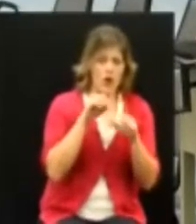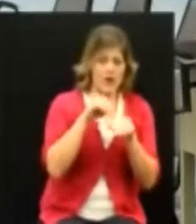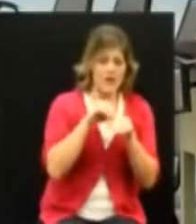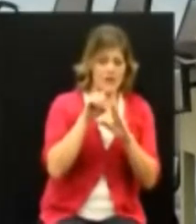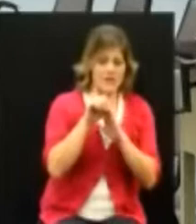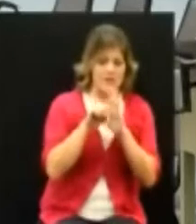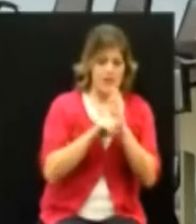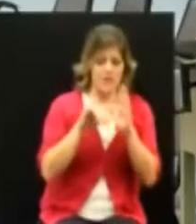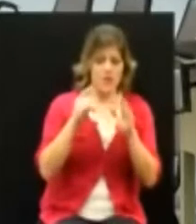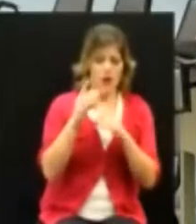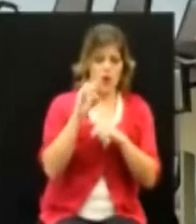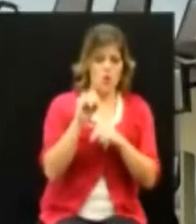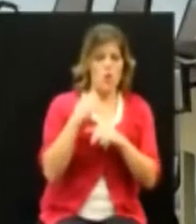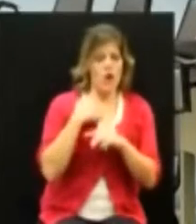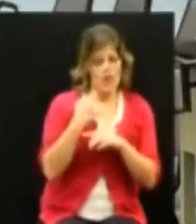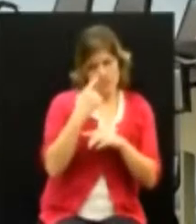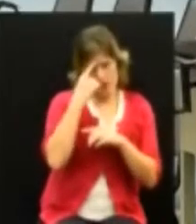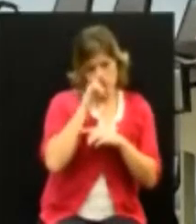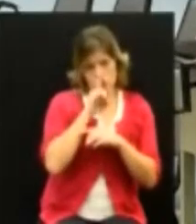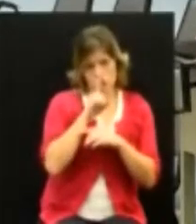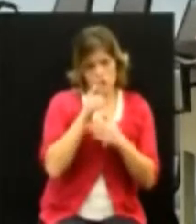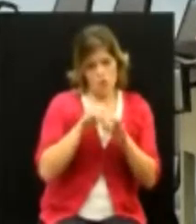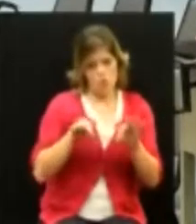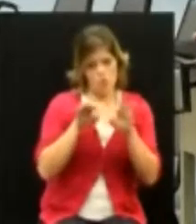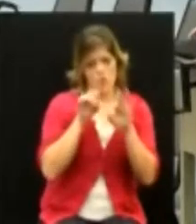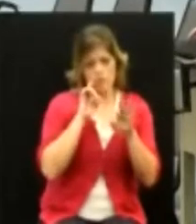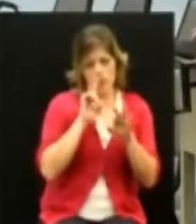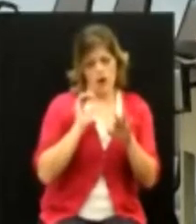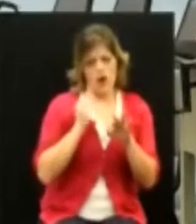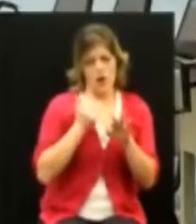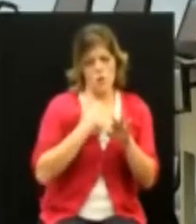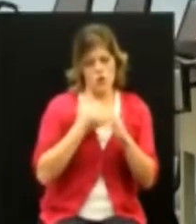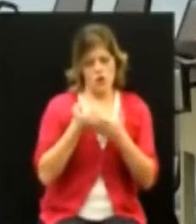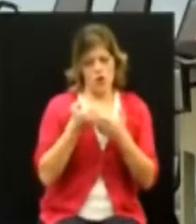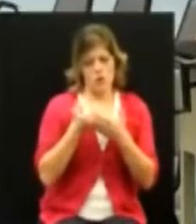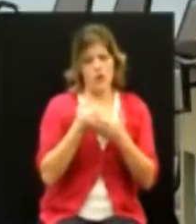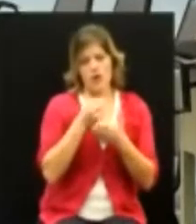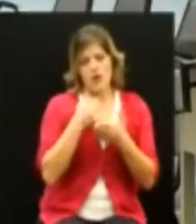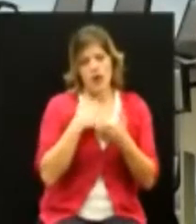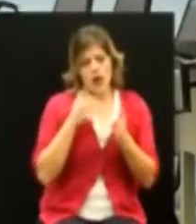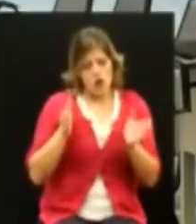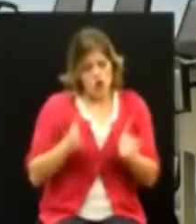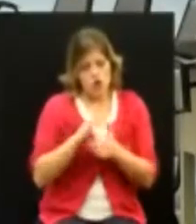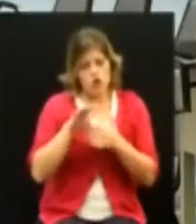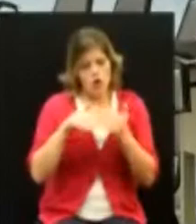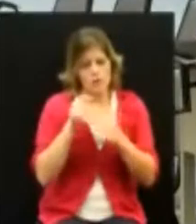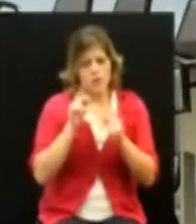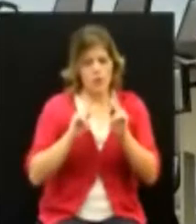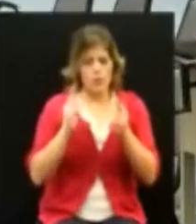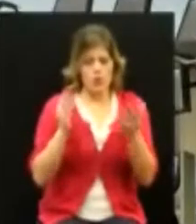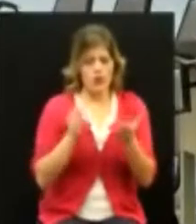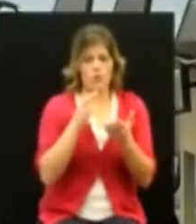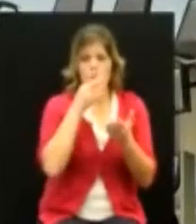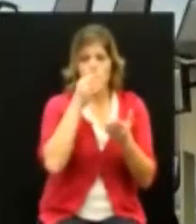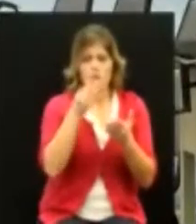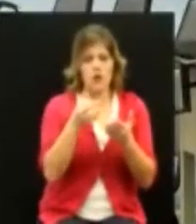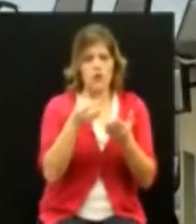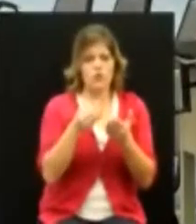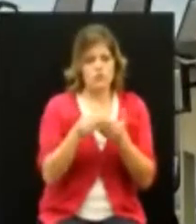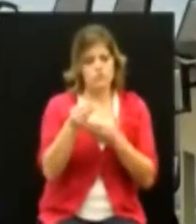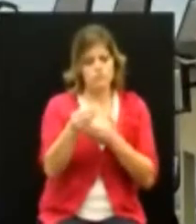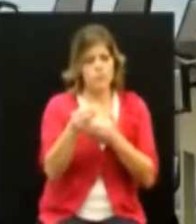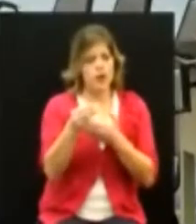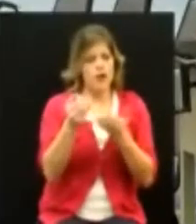idaho i think it's important for our economy i encourage of course all of our citizens citizens to also spend their money locally